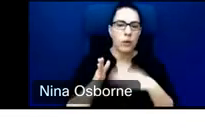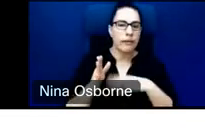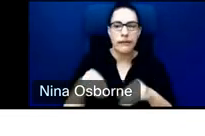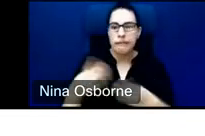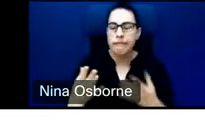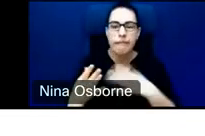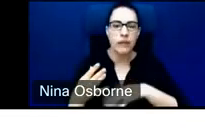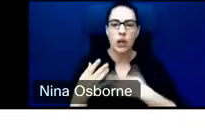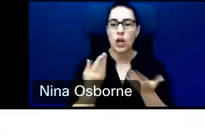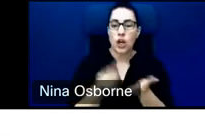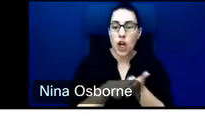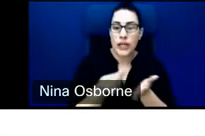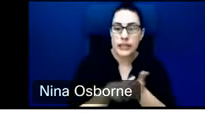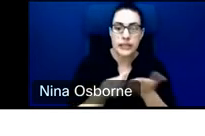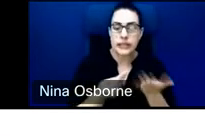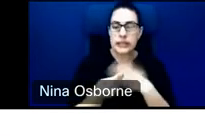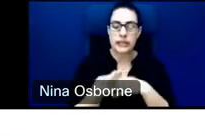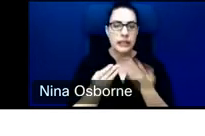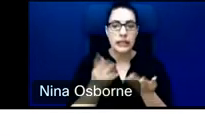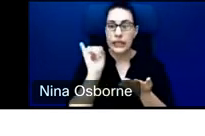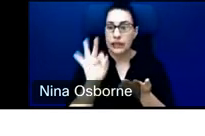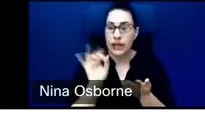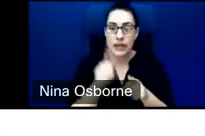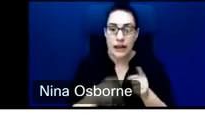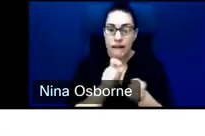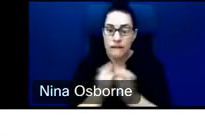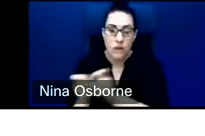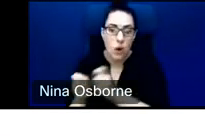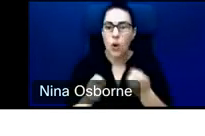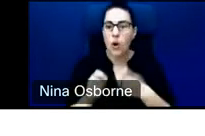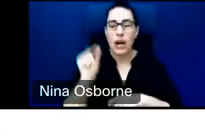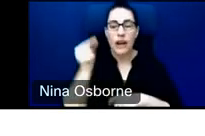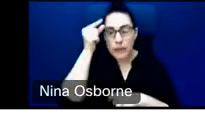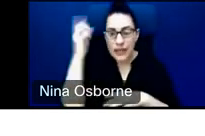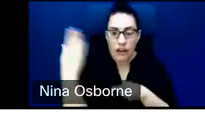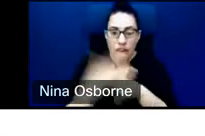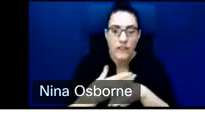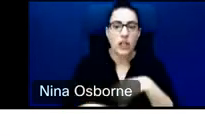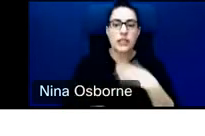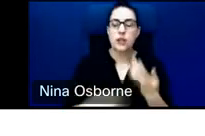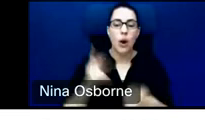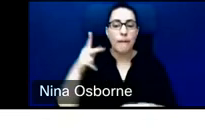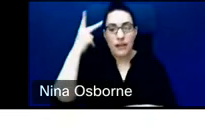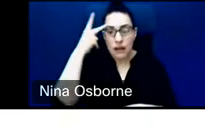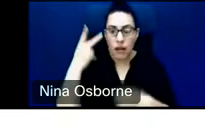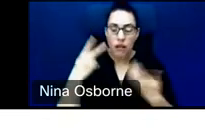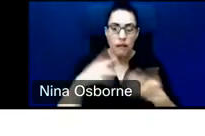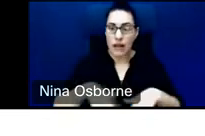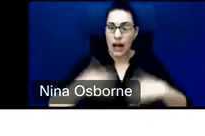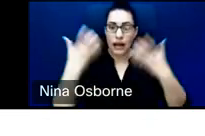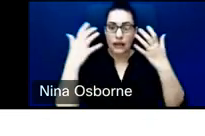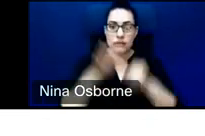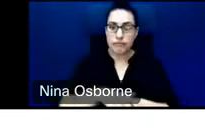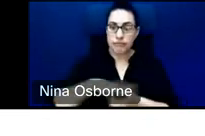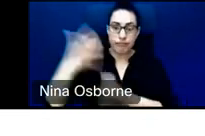interference or political violence. So when we talk about currency and convertibility as an example, it